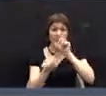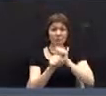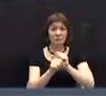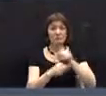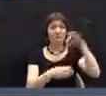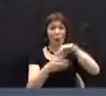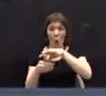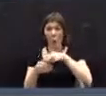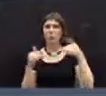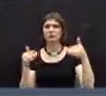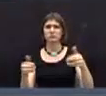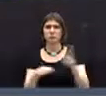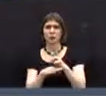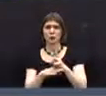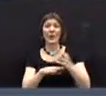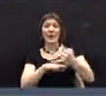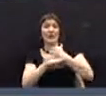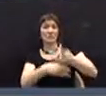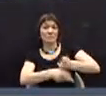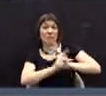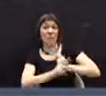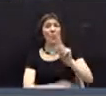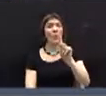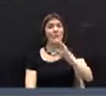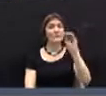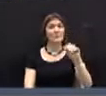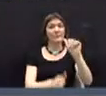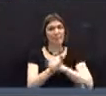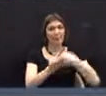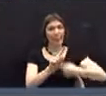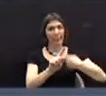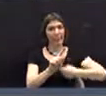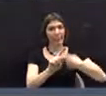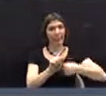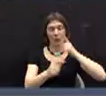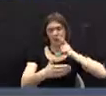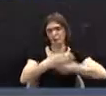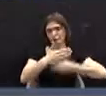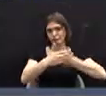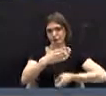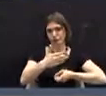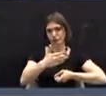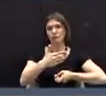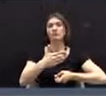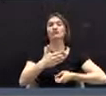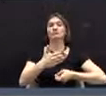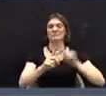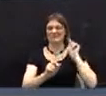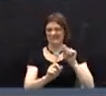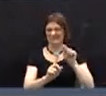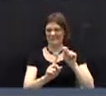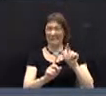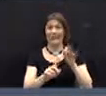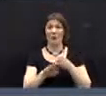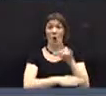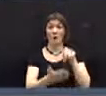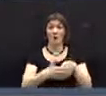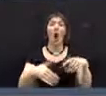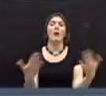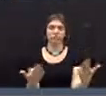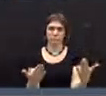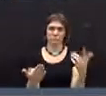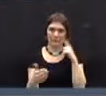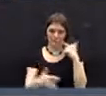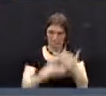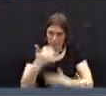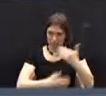and interest at the rate of 1% per month be charged from the due date of payment on